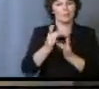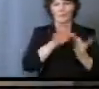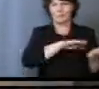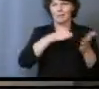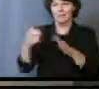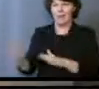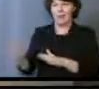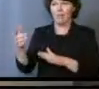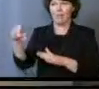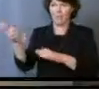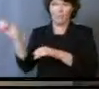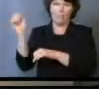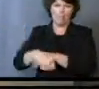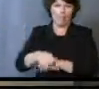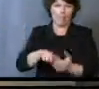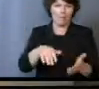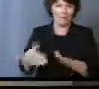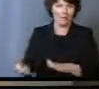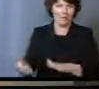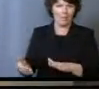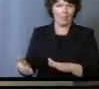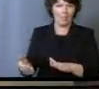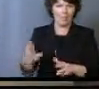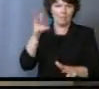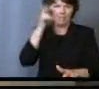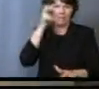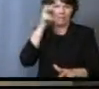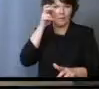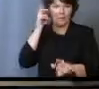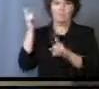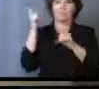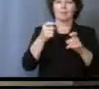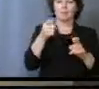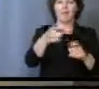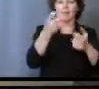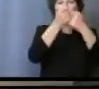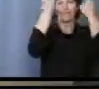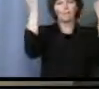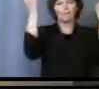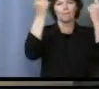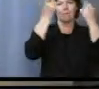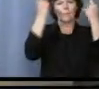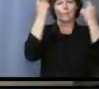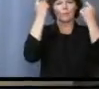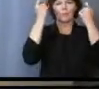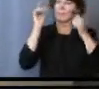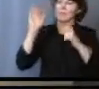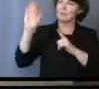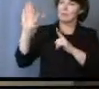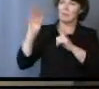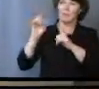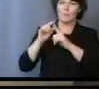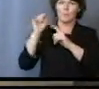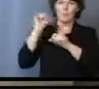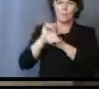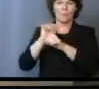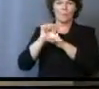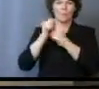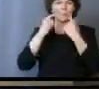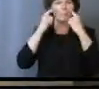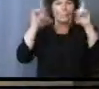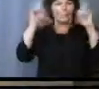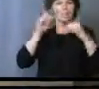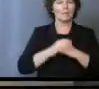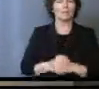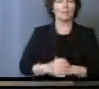conquered death, conquered the devil and gave you the victory. The word works. As